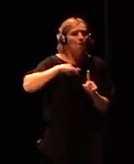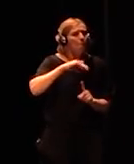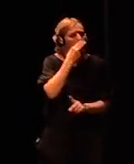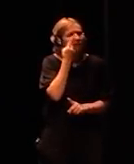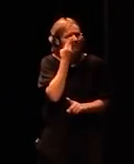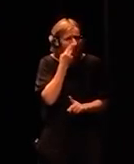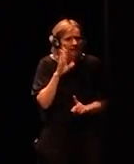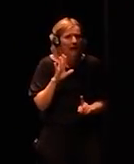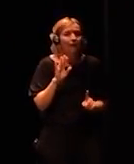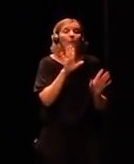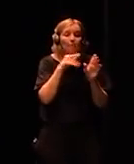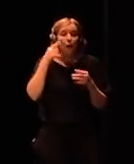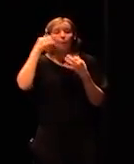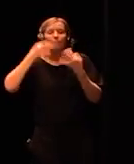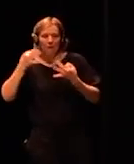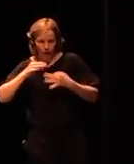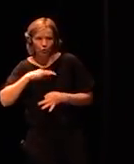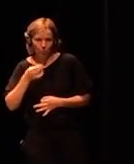but here's the red light